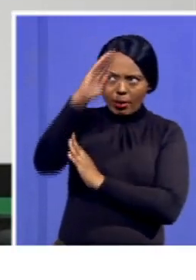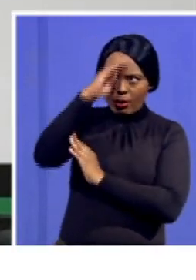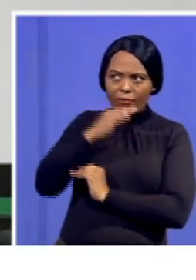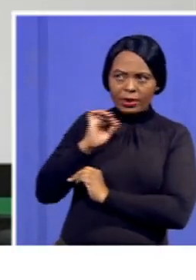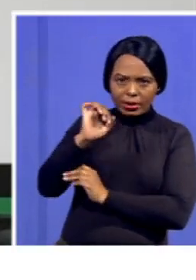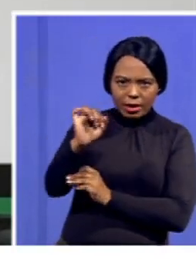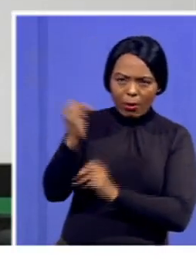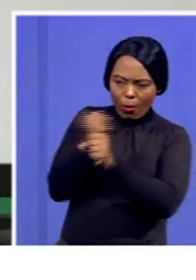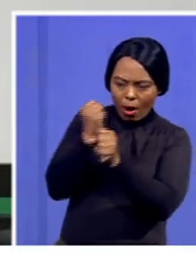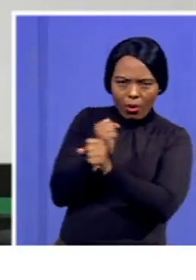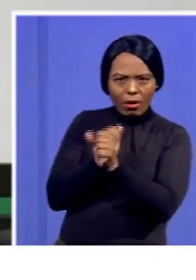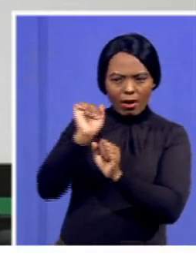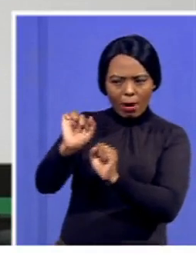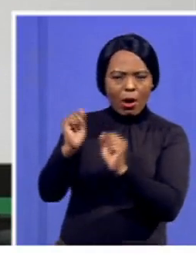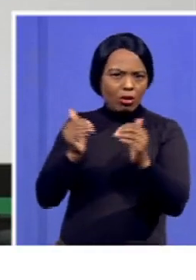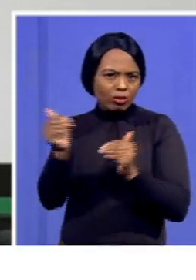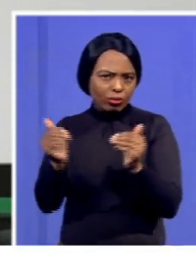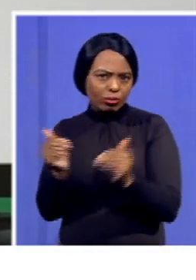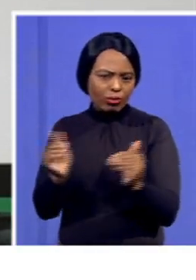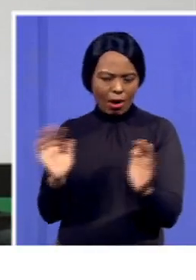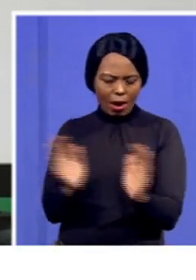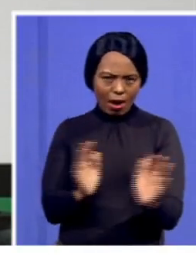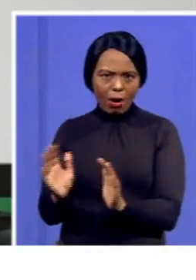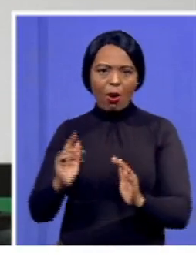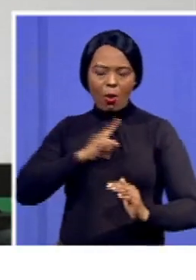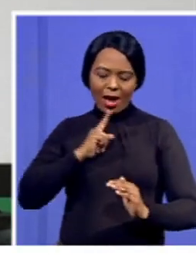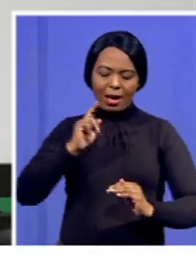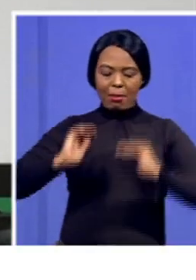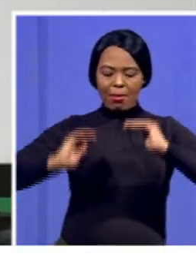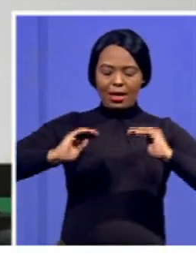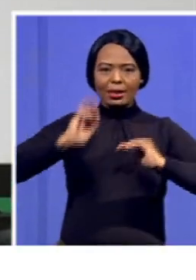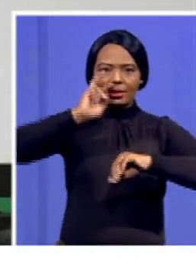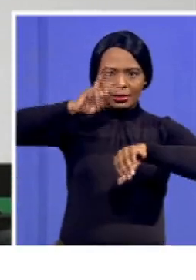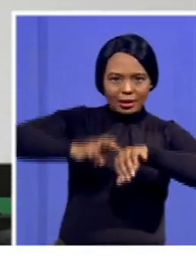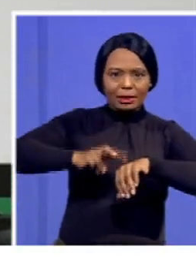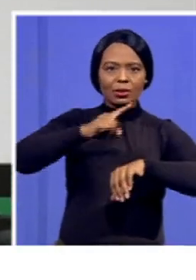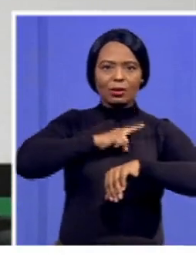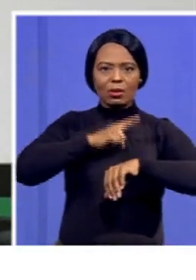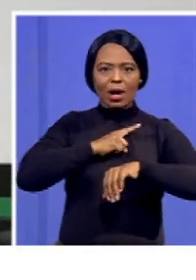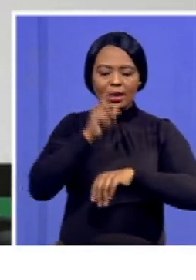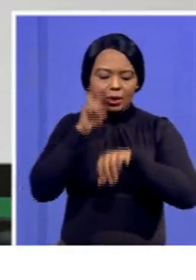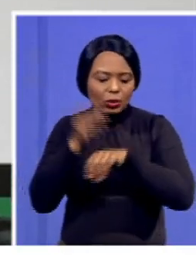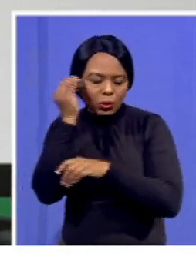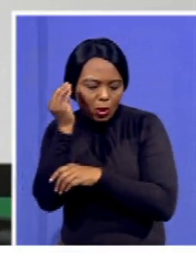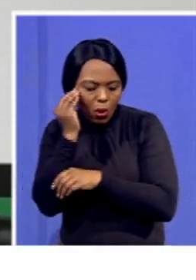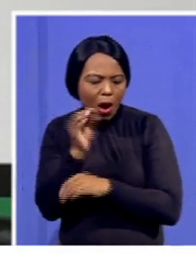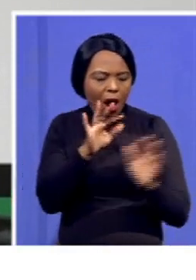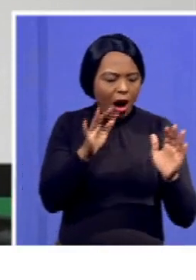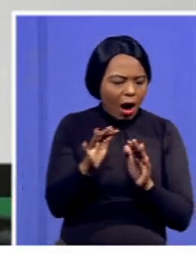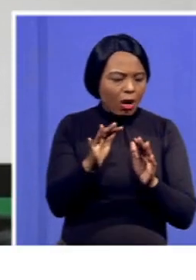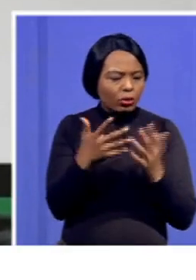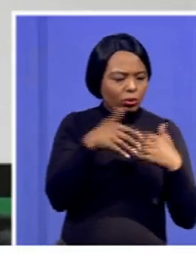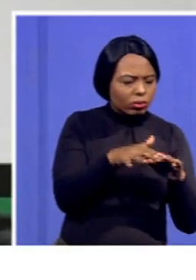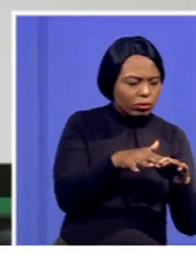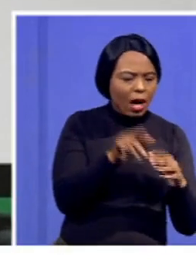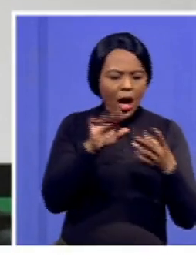the balance of evidence in terms of what we have talked about previously, that where we should consolidate, where we should reposition. So as we